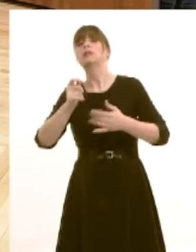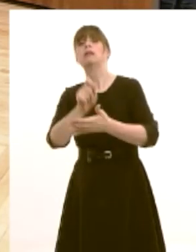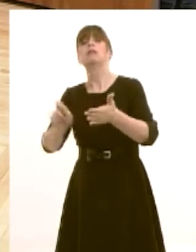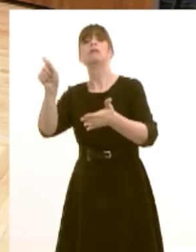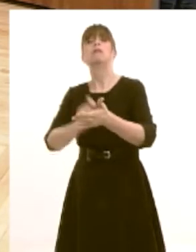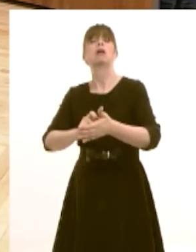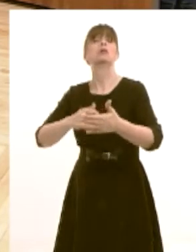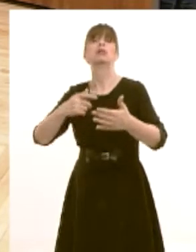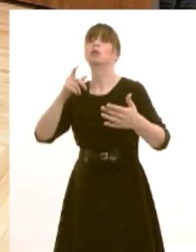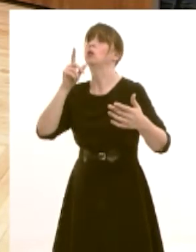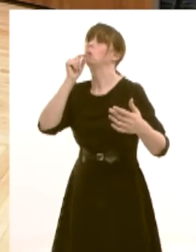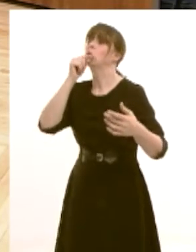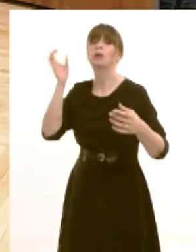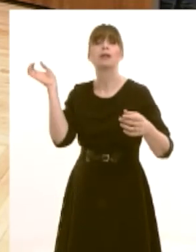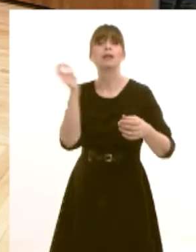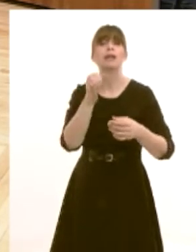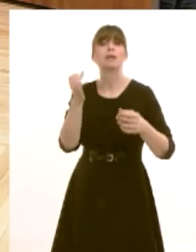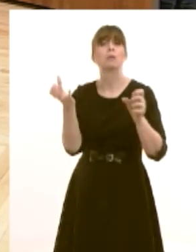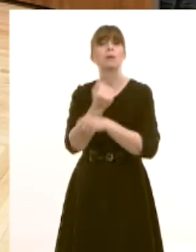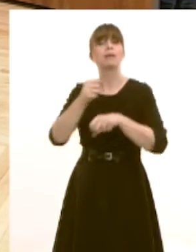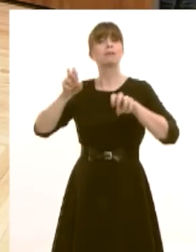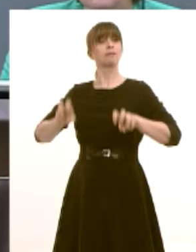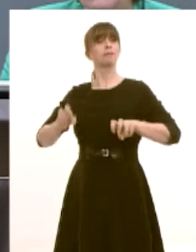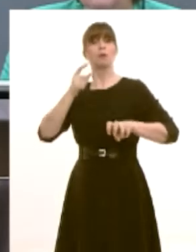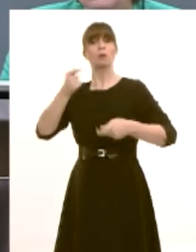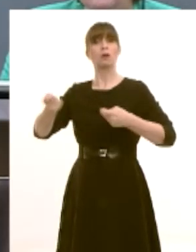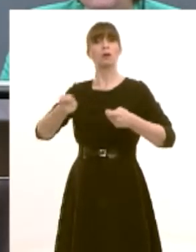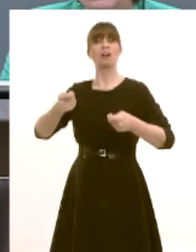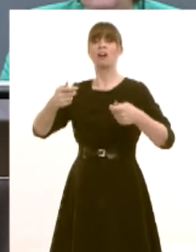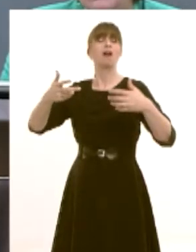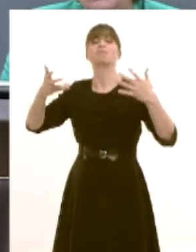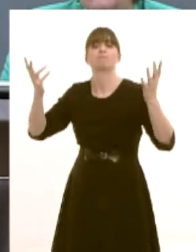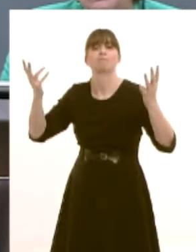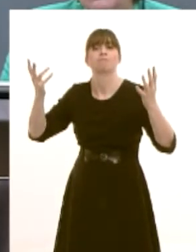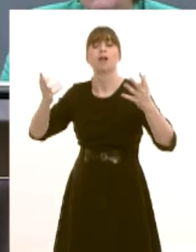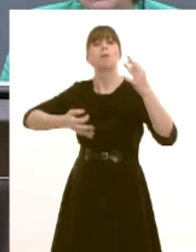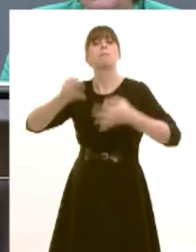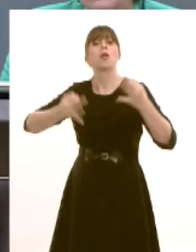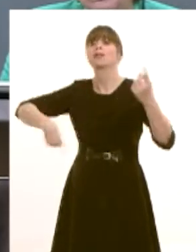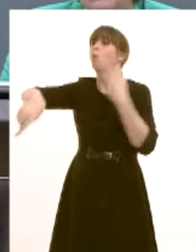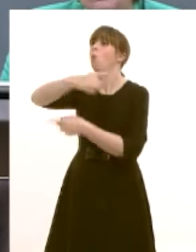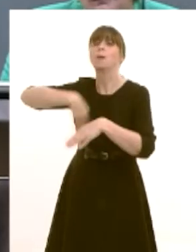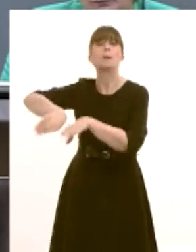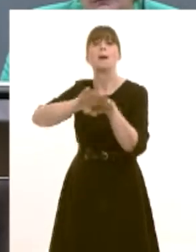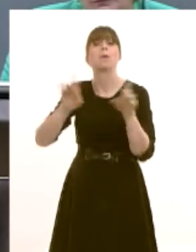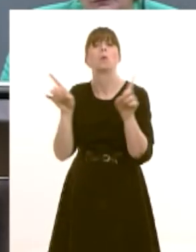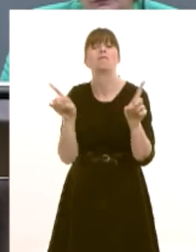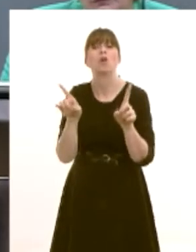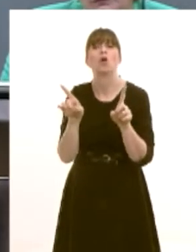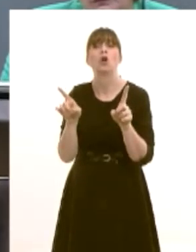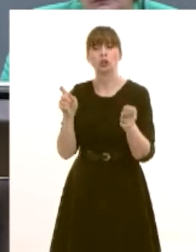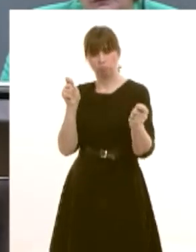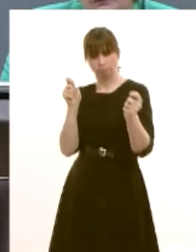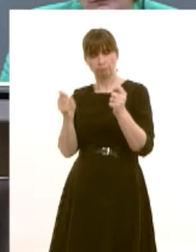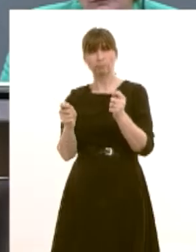that will convene here for the fifth assembly people do go into public life for the best reasons and that is to shape